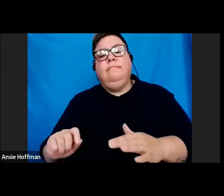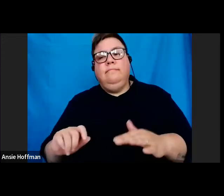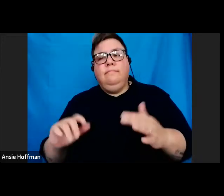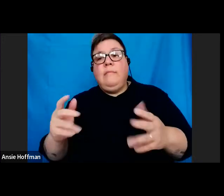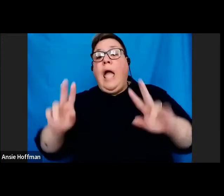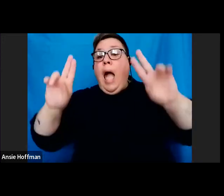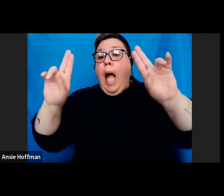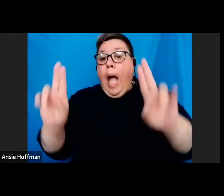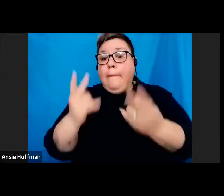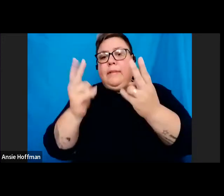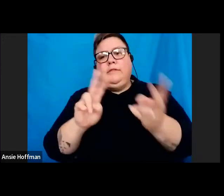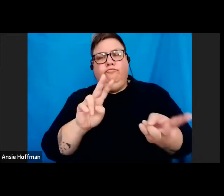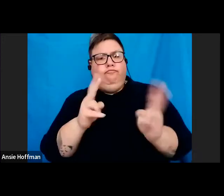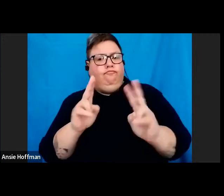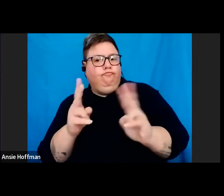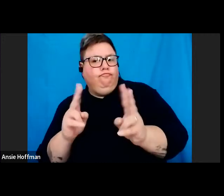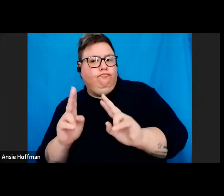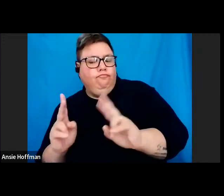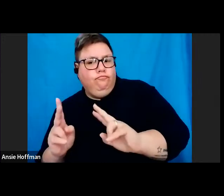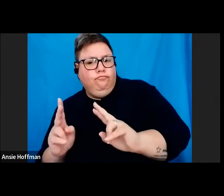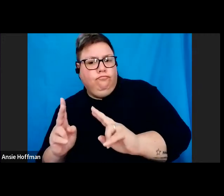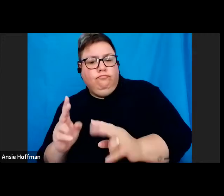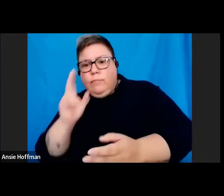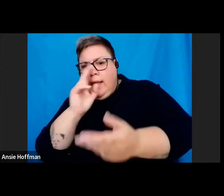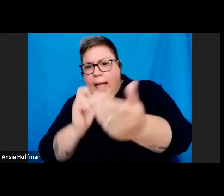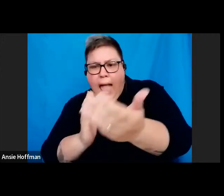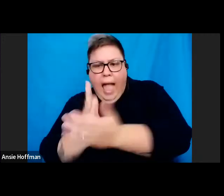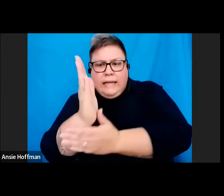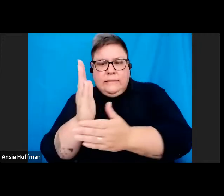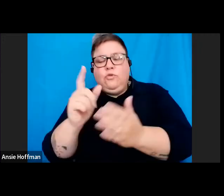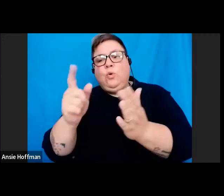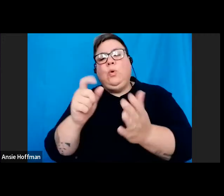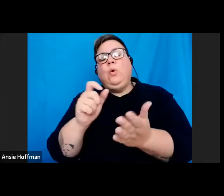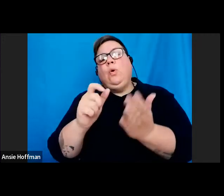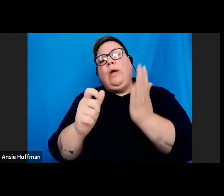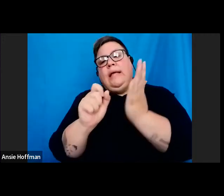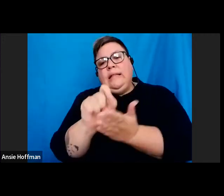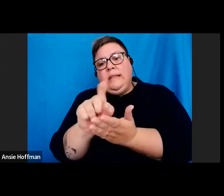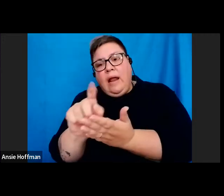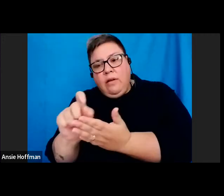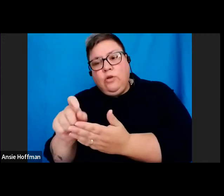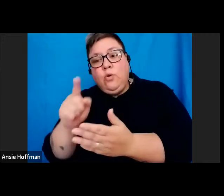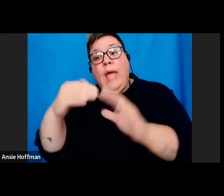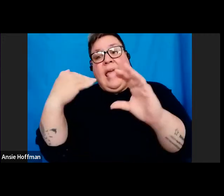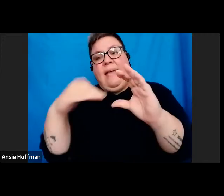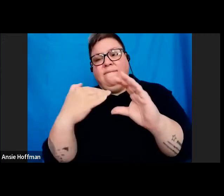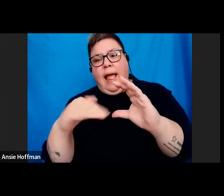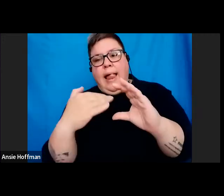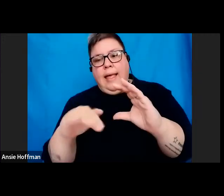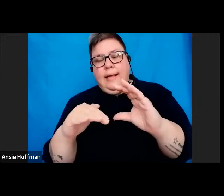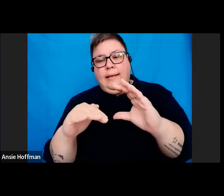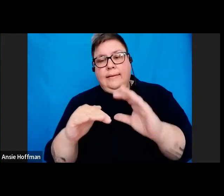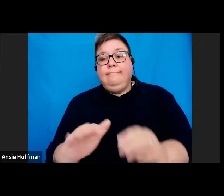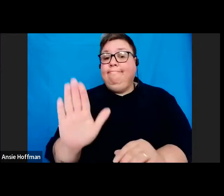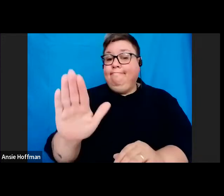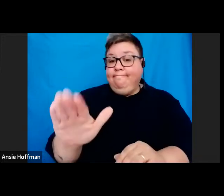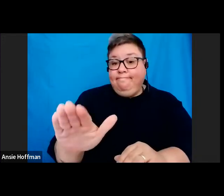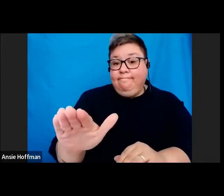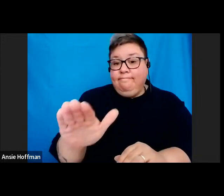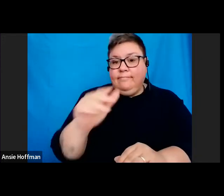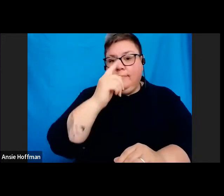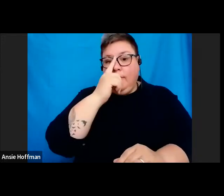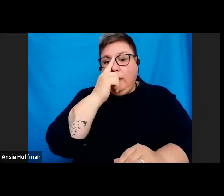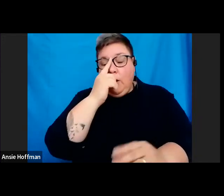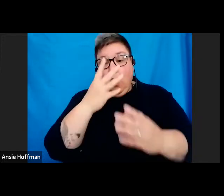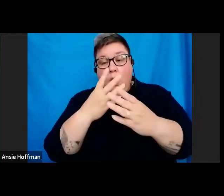application, directives, changes, access to tax directives via the e-filing. Ladies and gentlemen, without